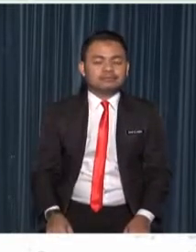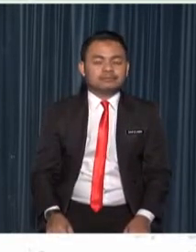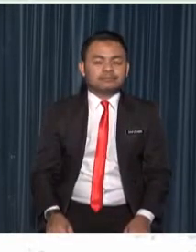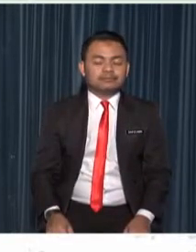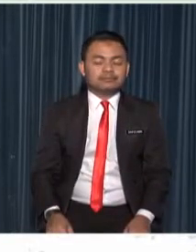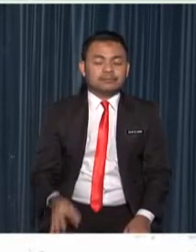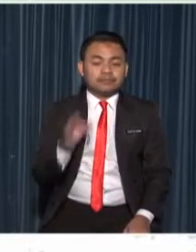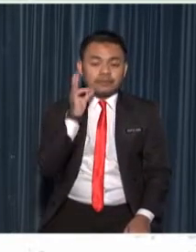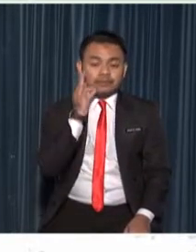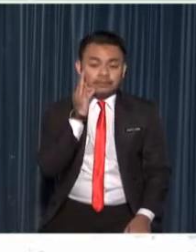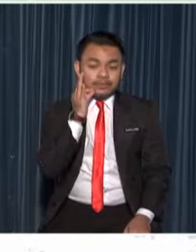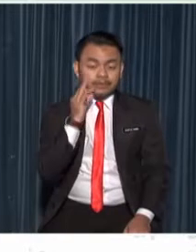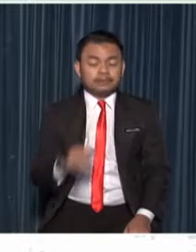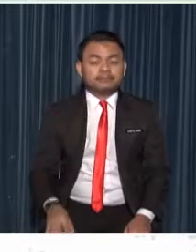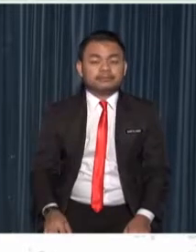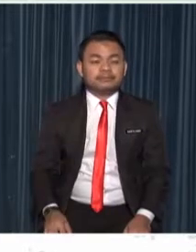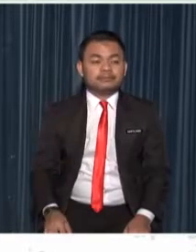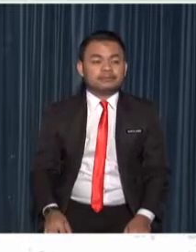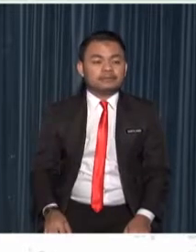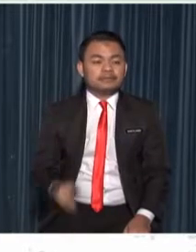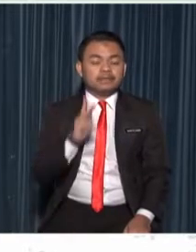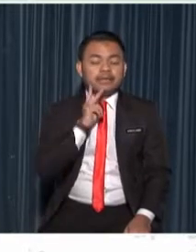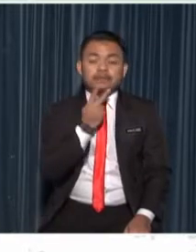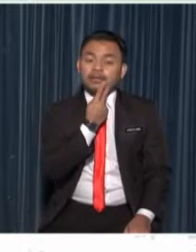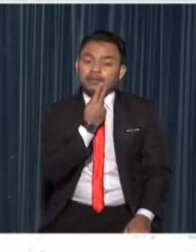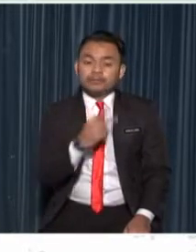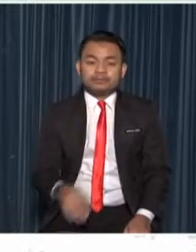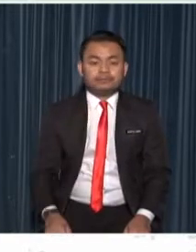the fruits are avocado